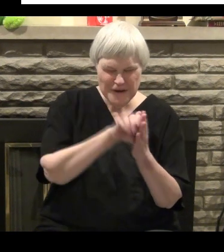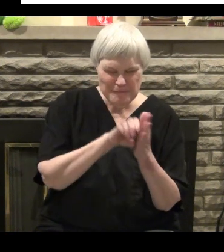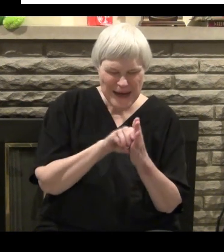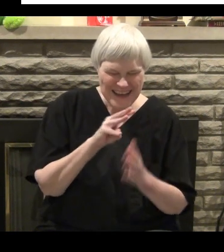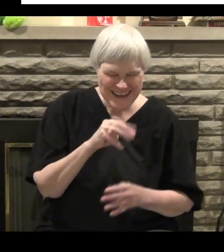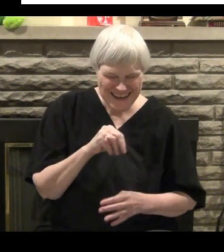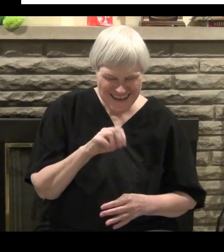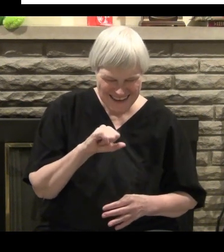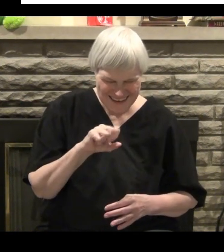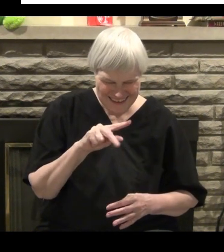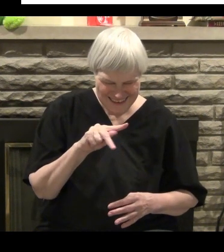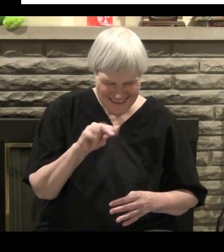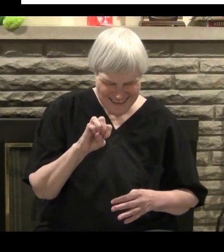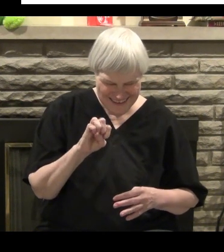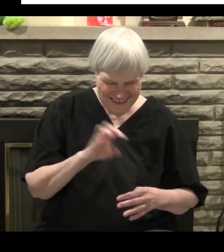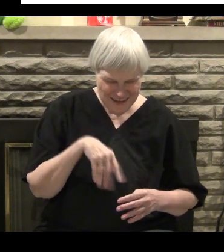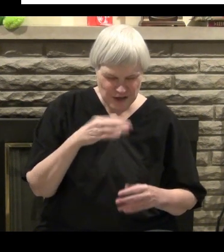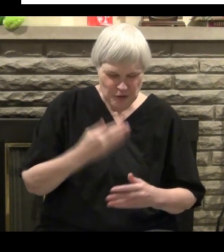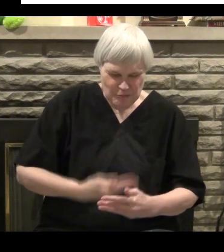But this is me.